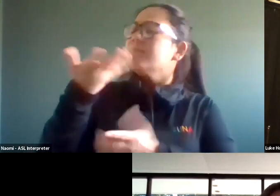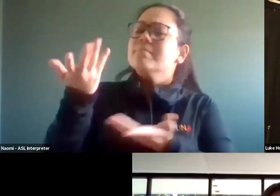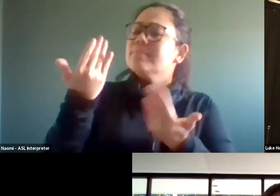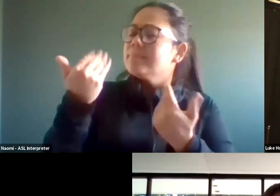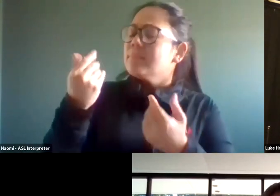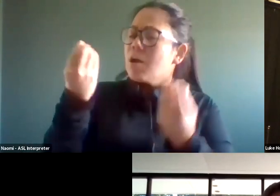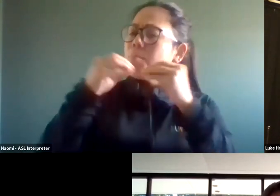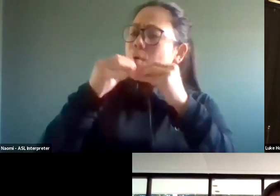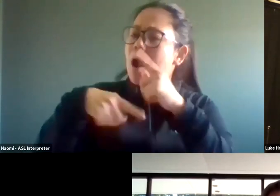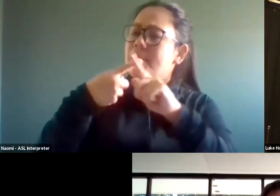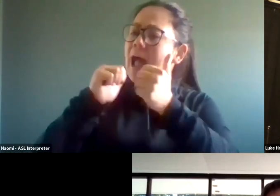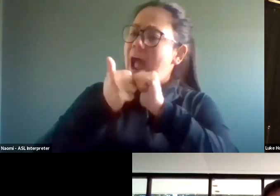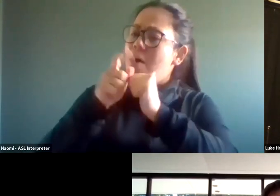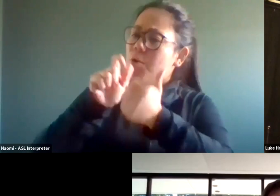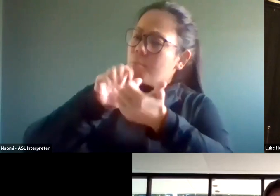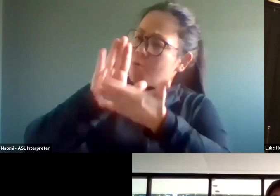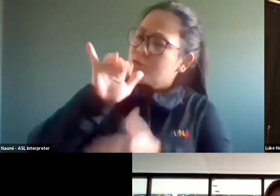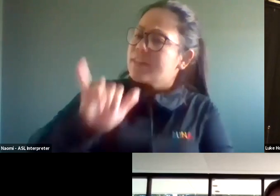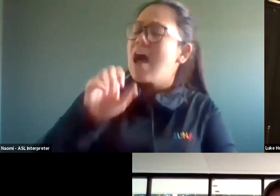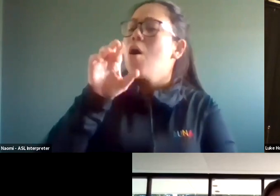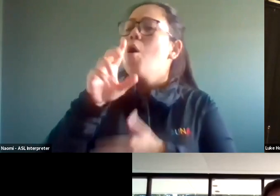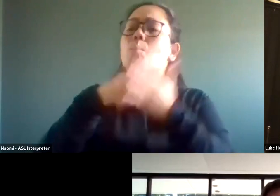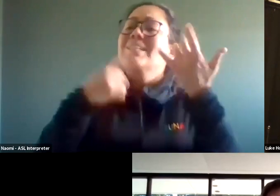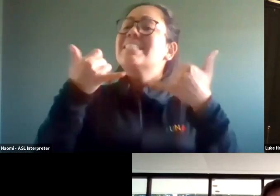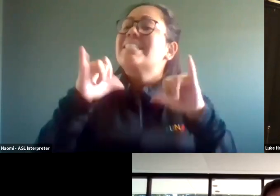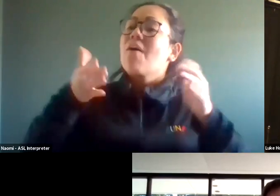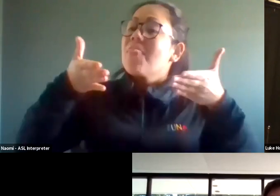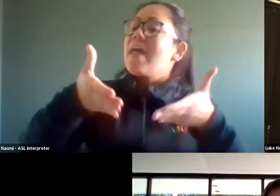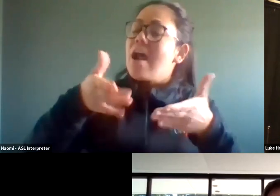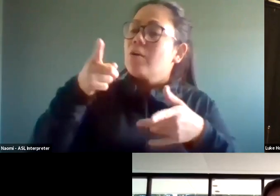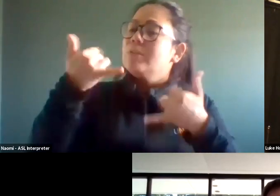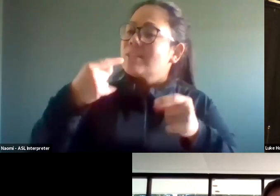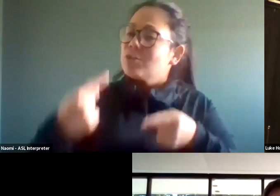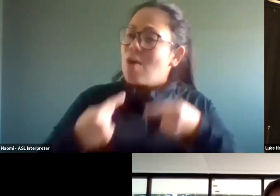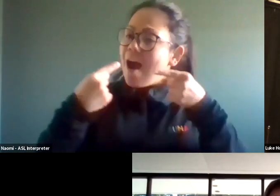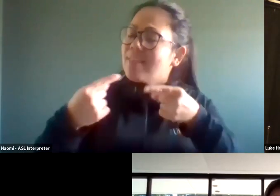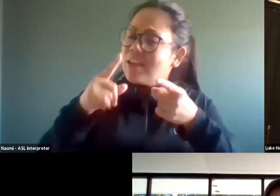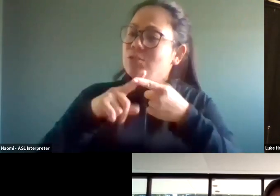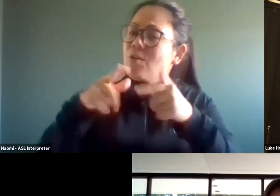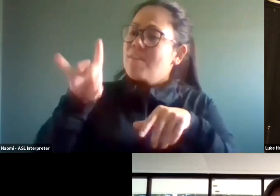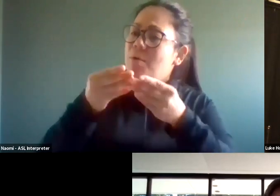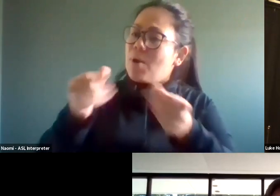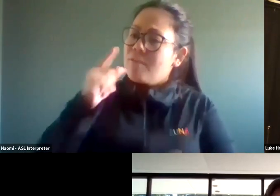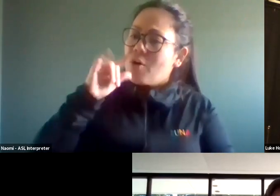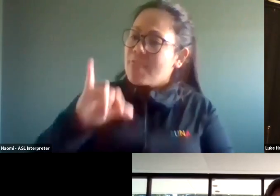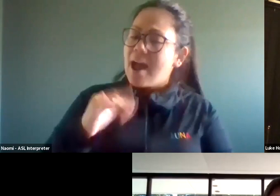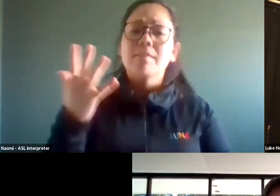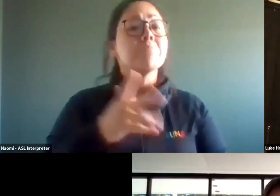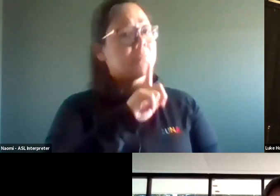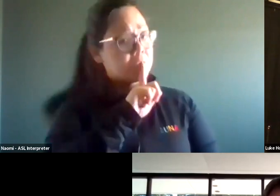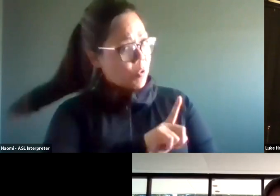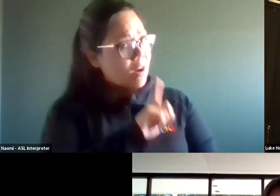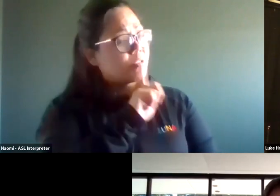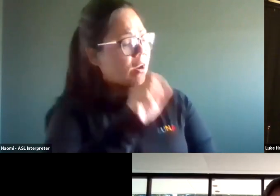how you've approached that or some of the barriers that still exist or maybe, you know, you're struggling to find a resolution for that? Sure. Um,